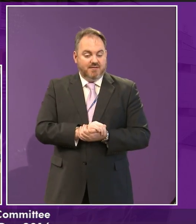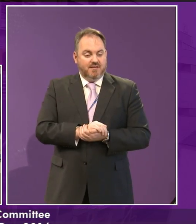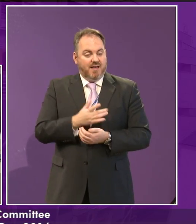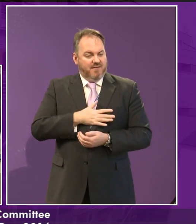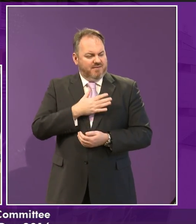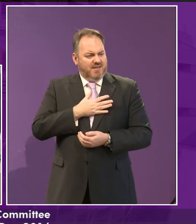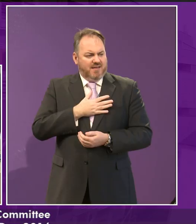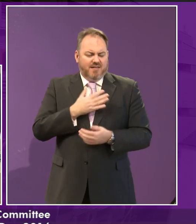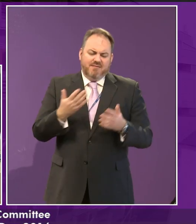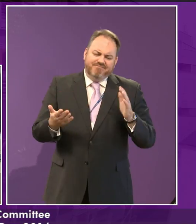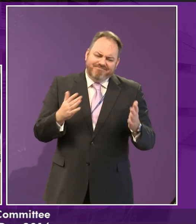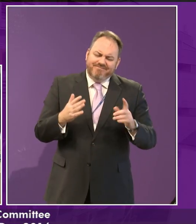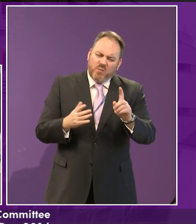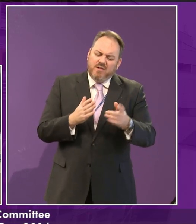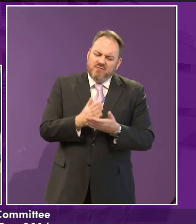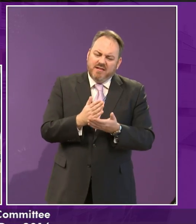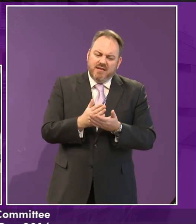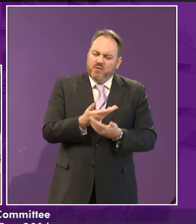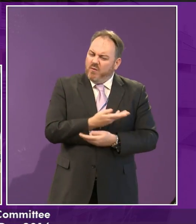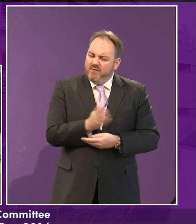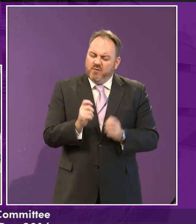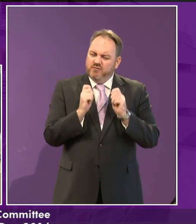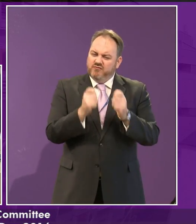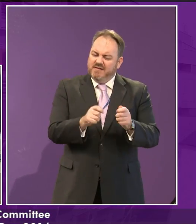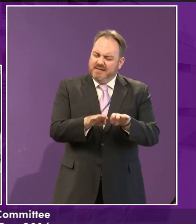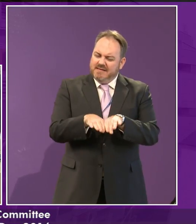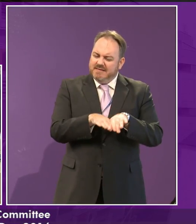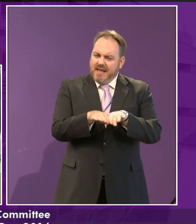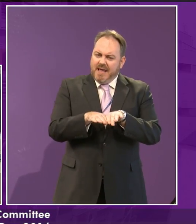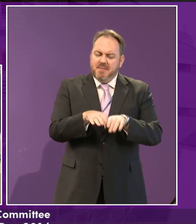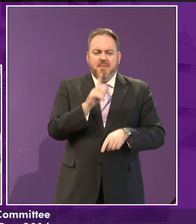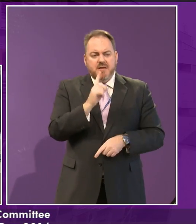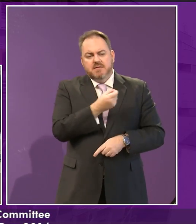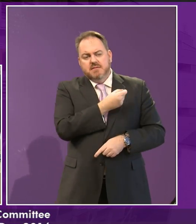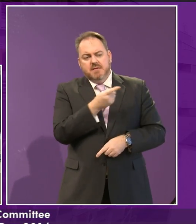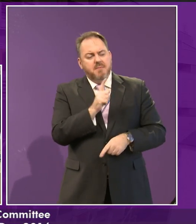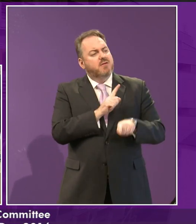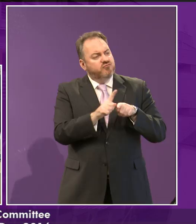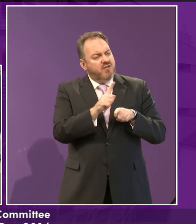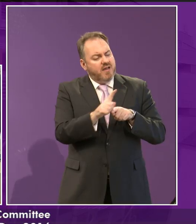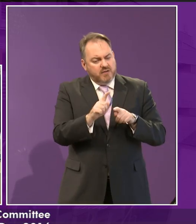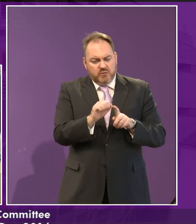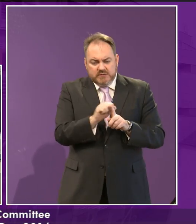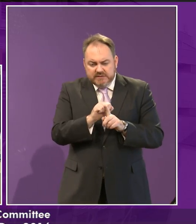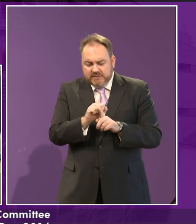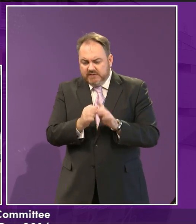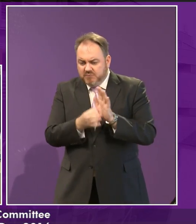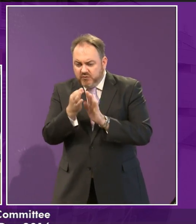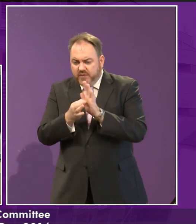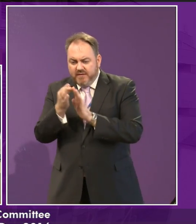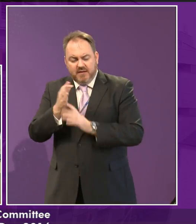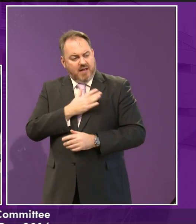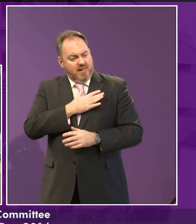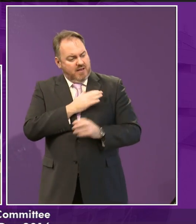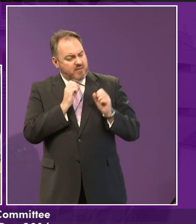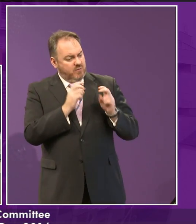getting treated well, but everybody's trying to fix it, like the NSPs and that. So I like the fact that they're